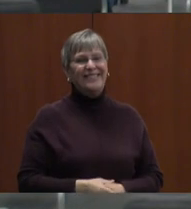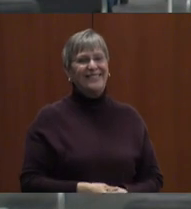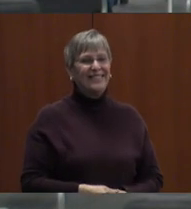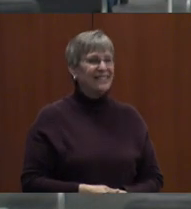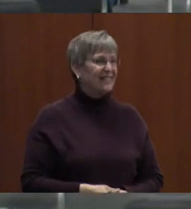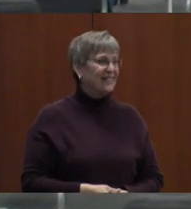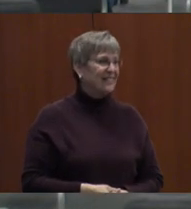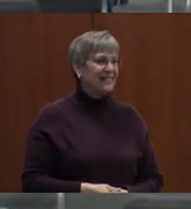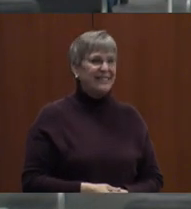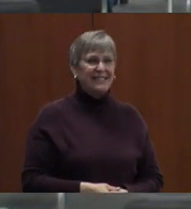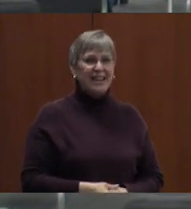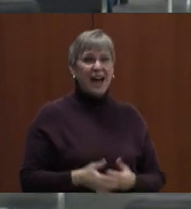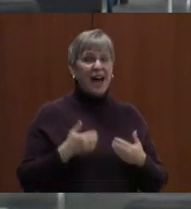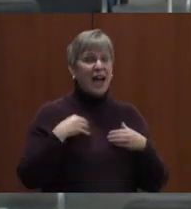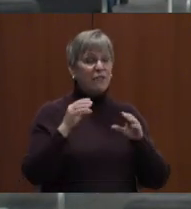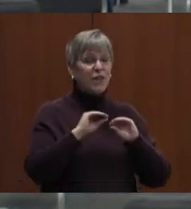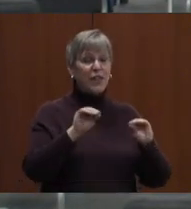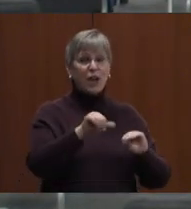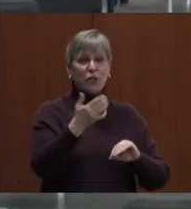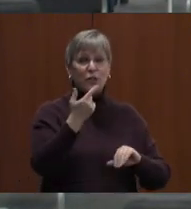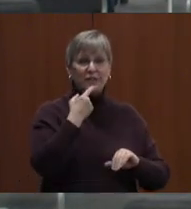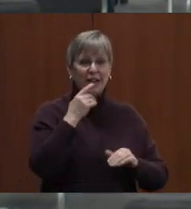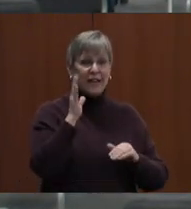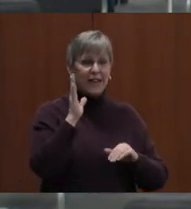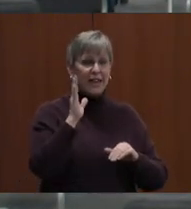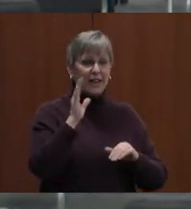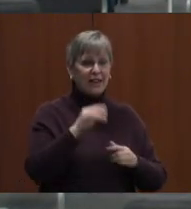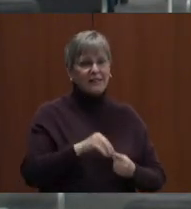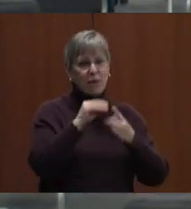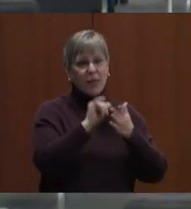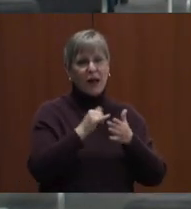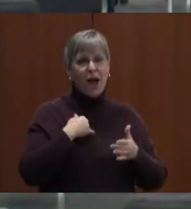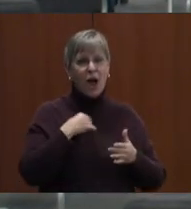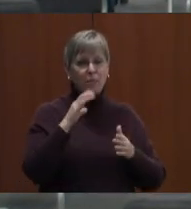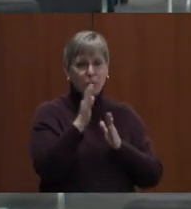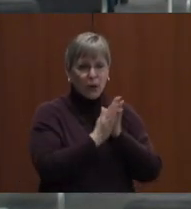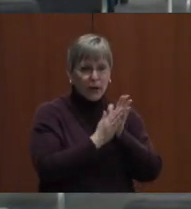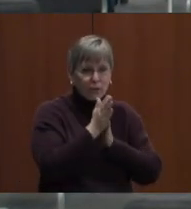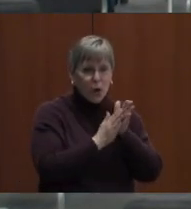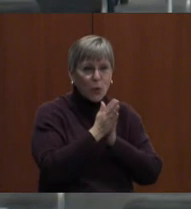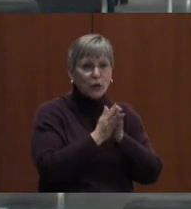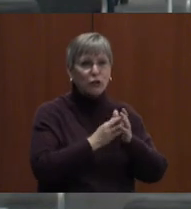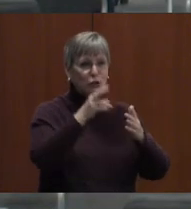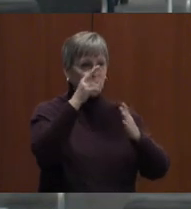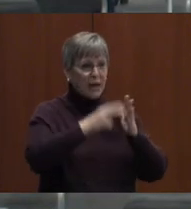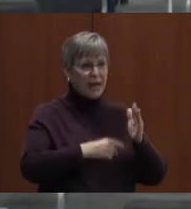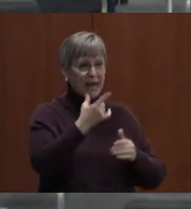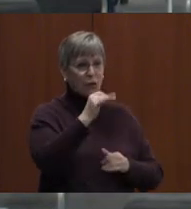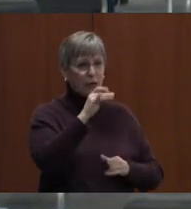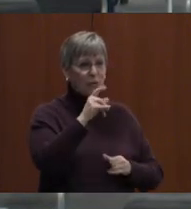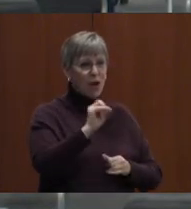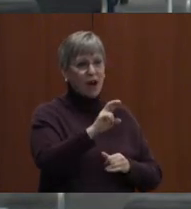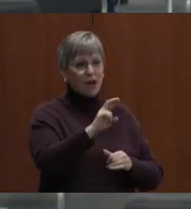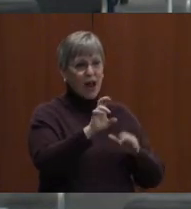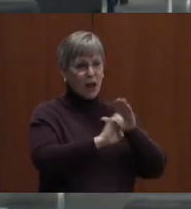I have nothing other than to say I'm looking forward to reading at Greenbrier on Friday